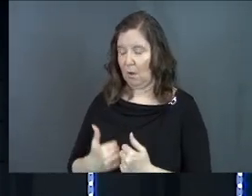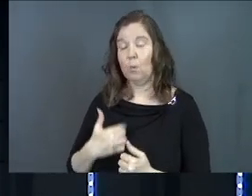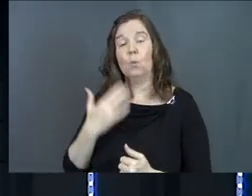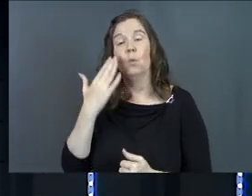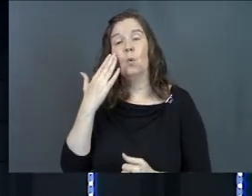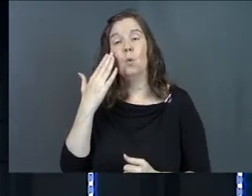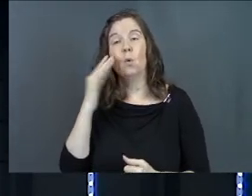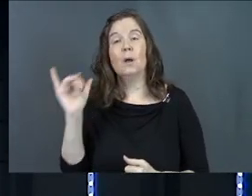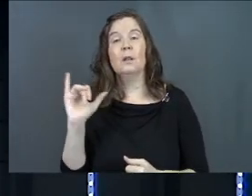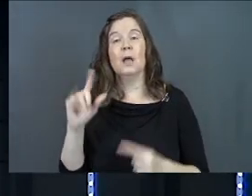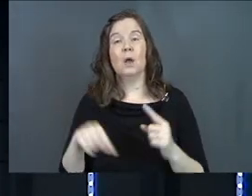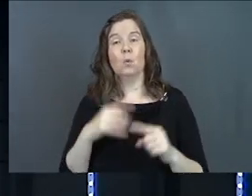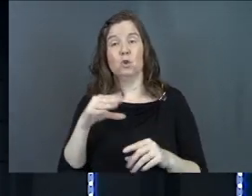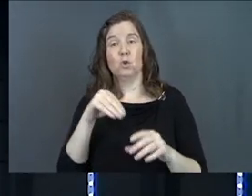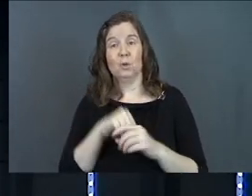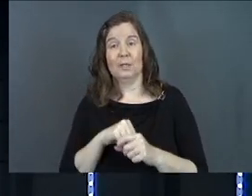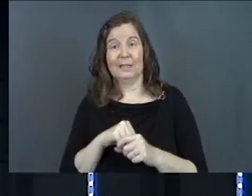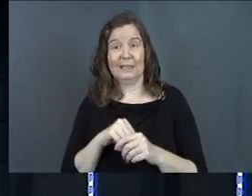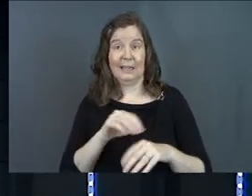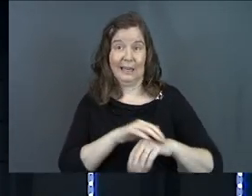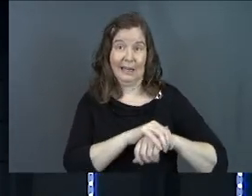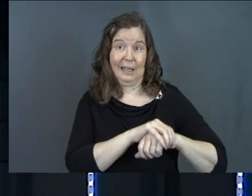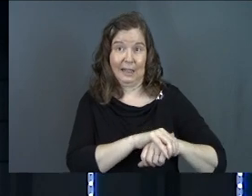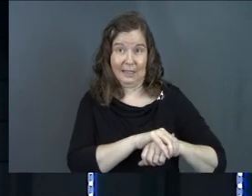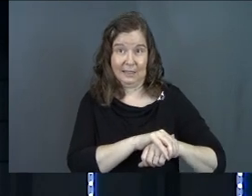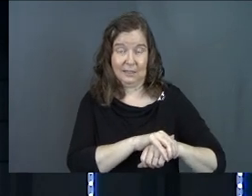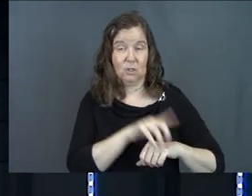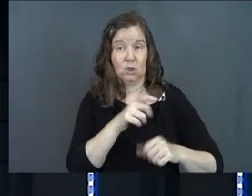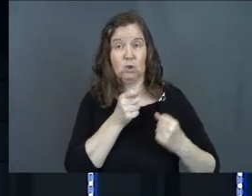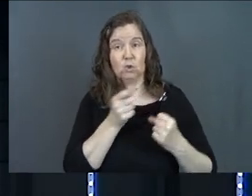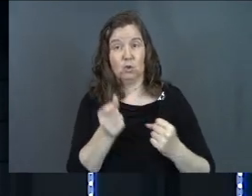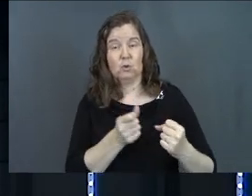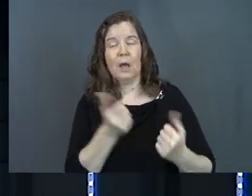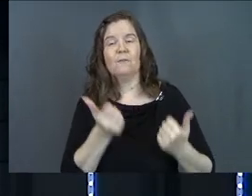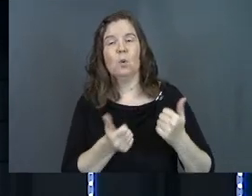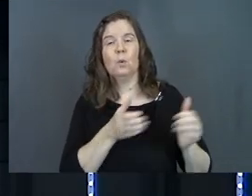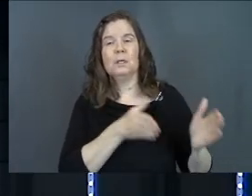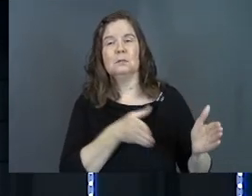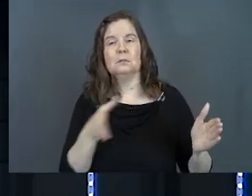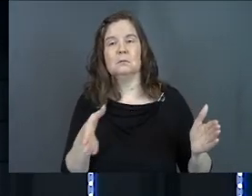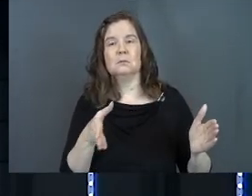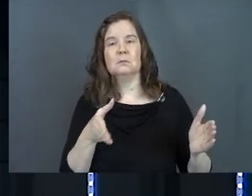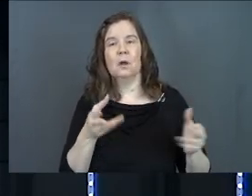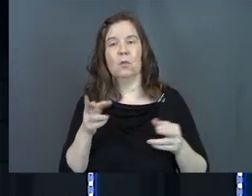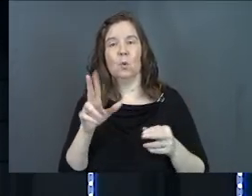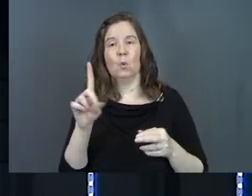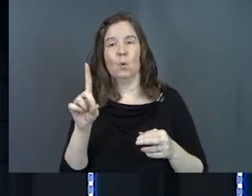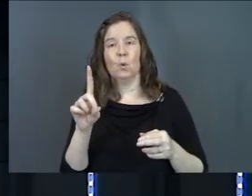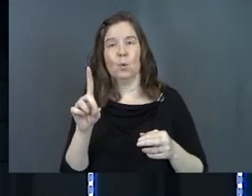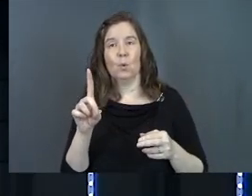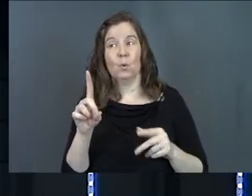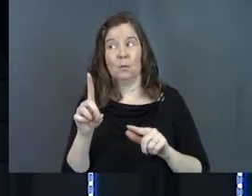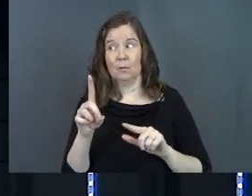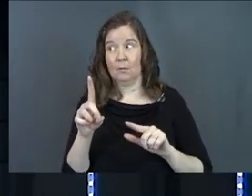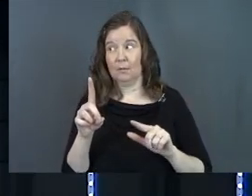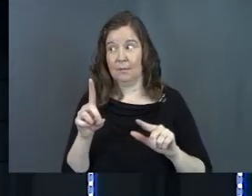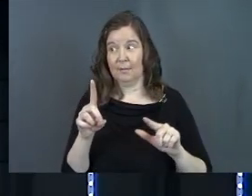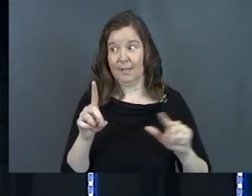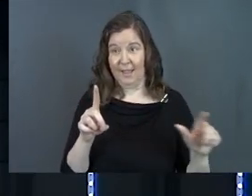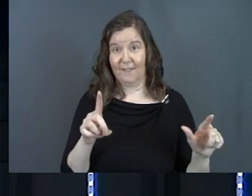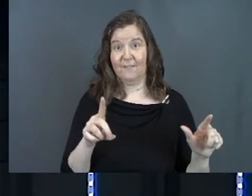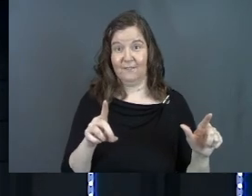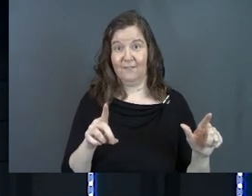like when you're in England, England, you drive on what side of the road? The left